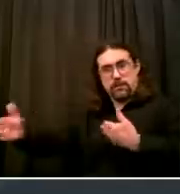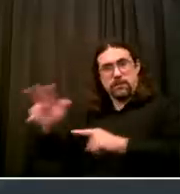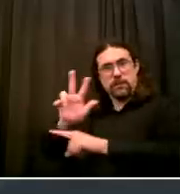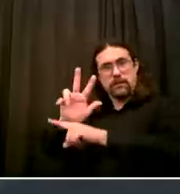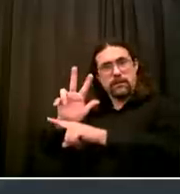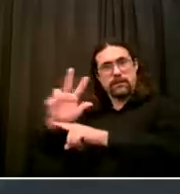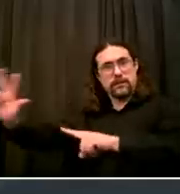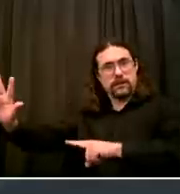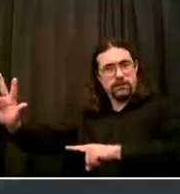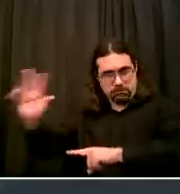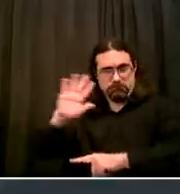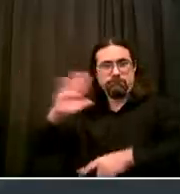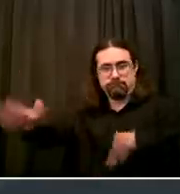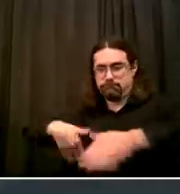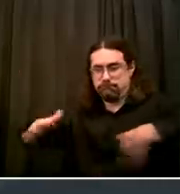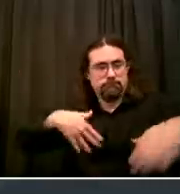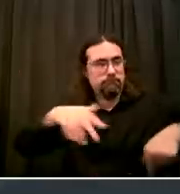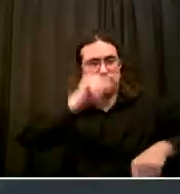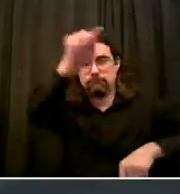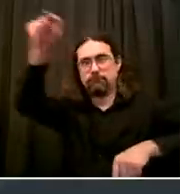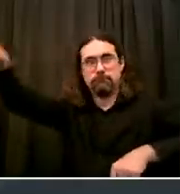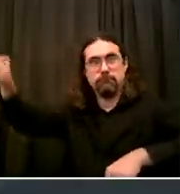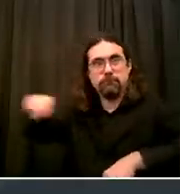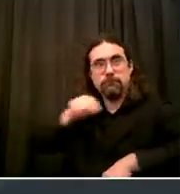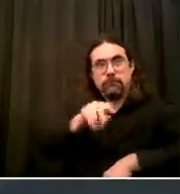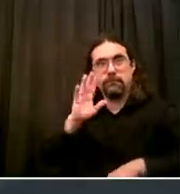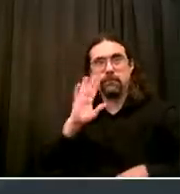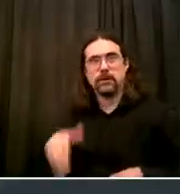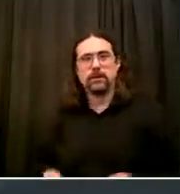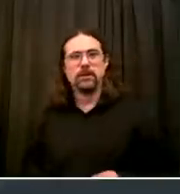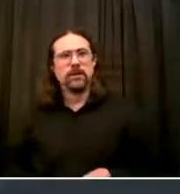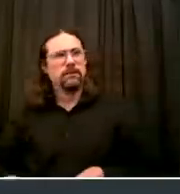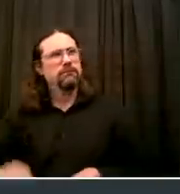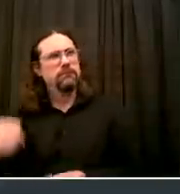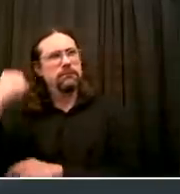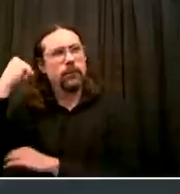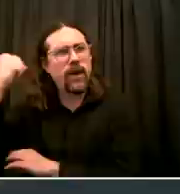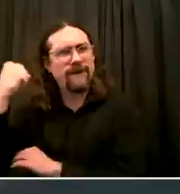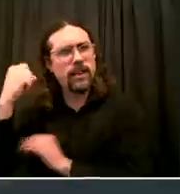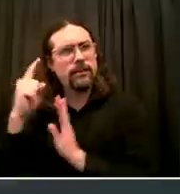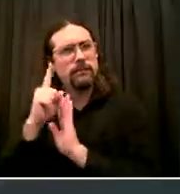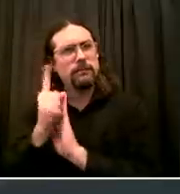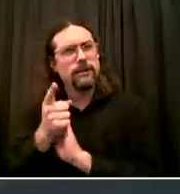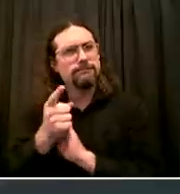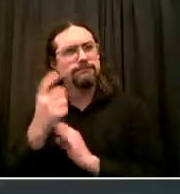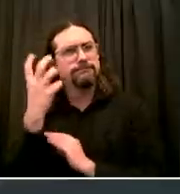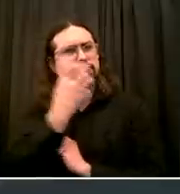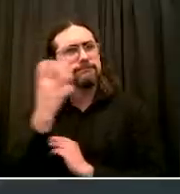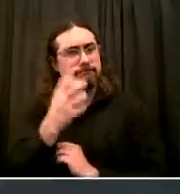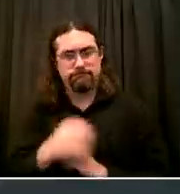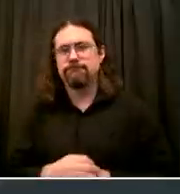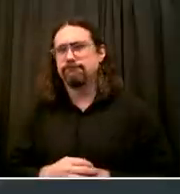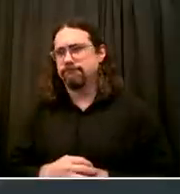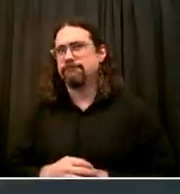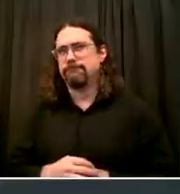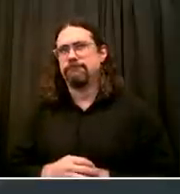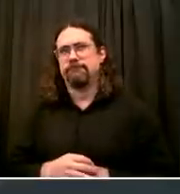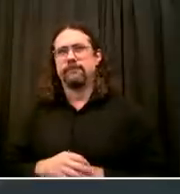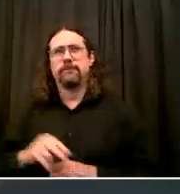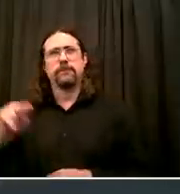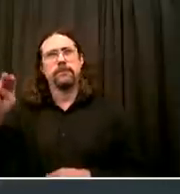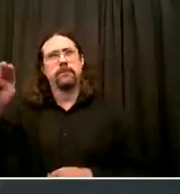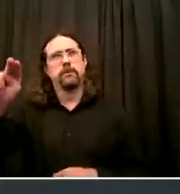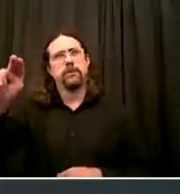this moment That the city of New York is saying Loudly, clearly, consistently Black Lives Matter